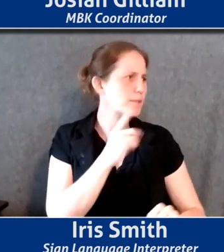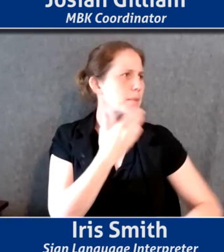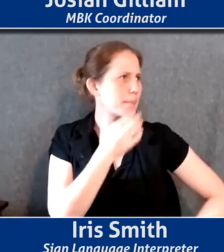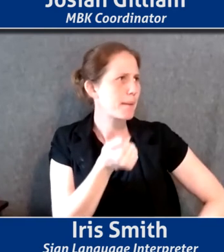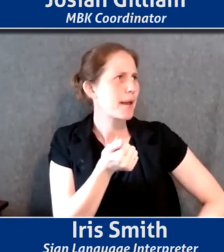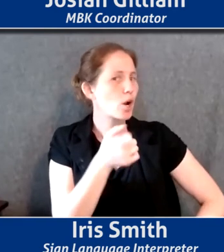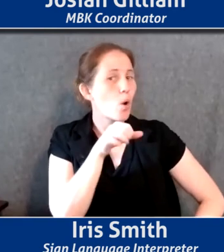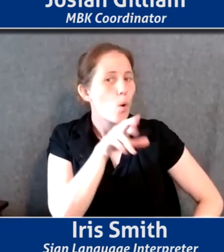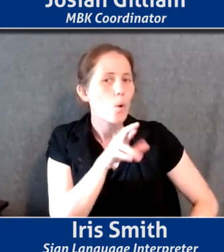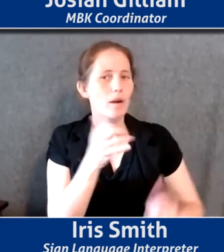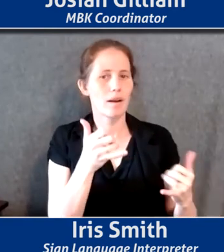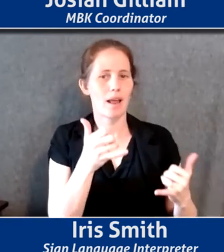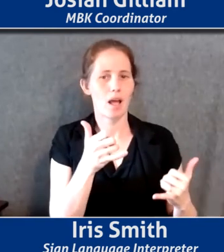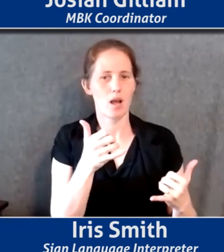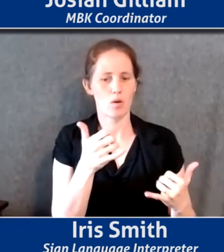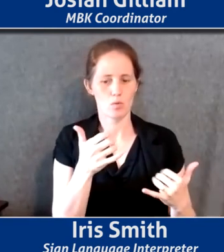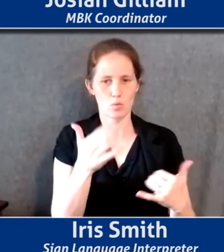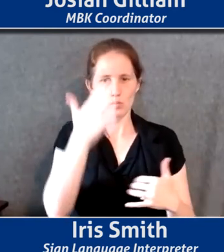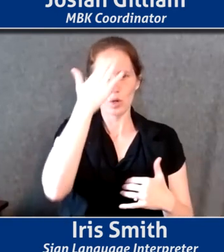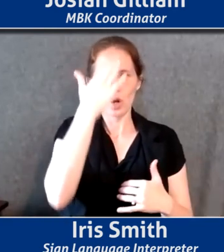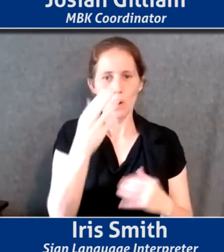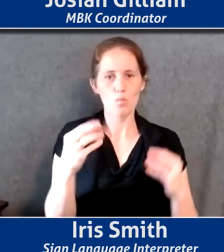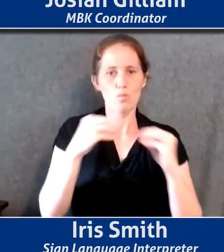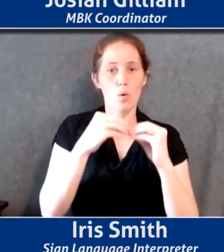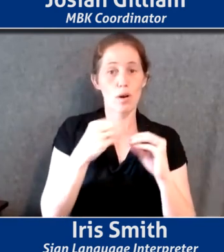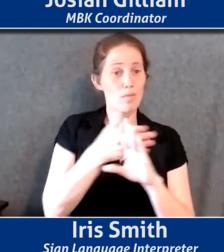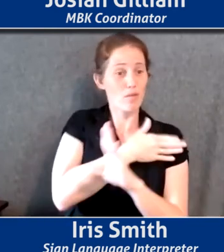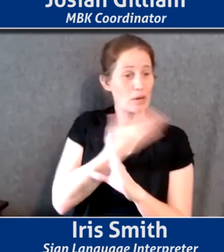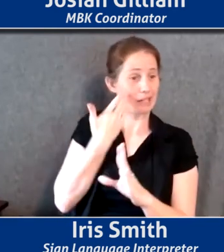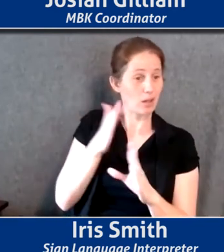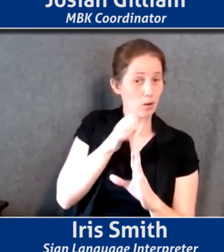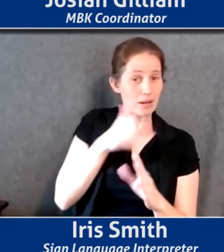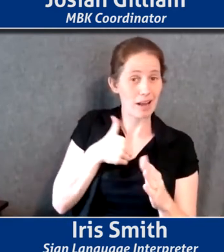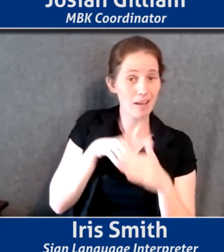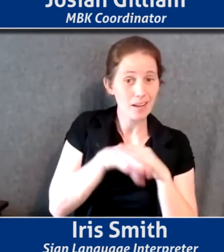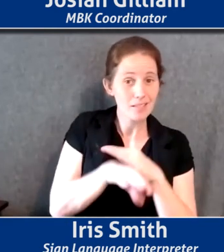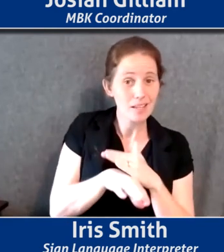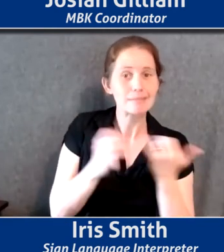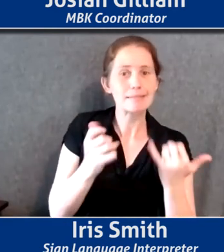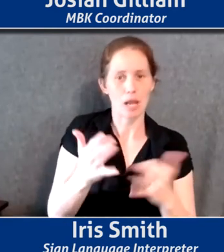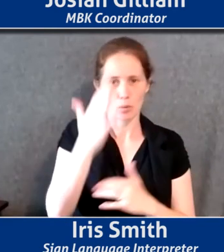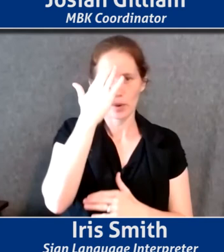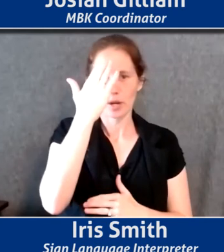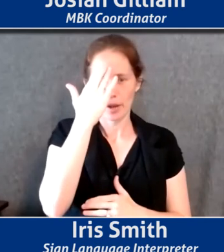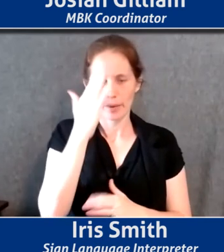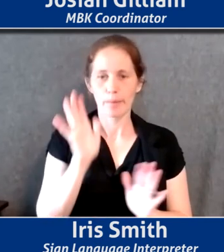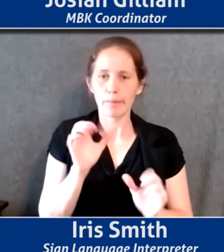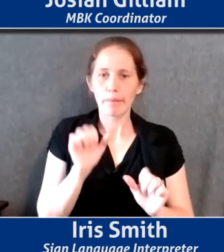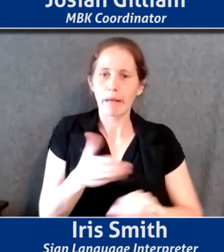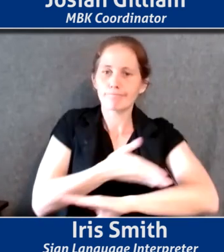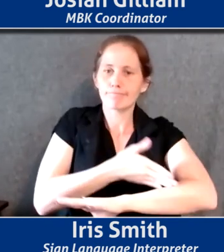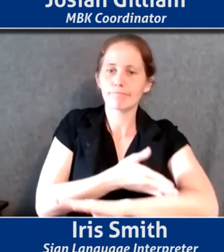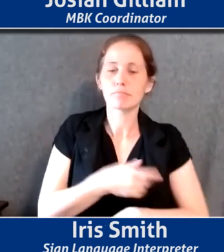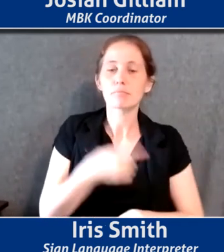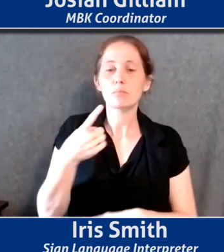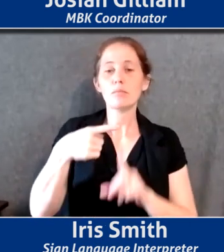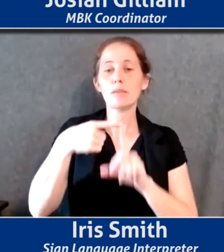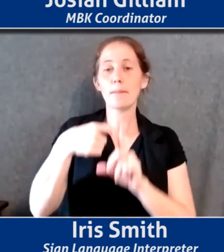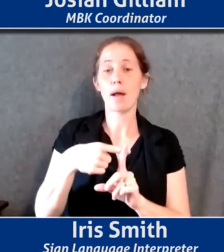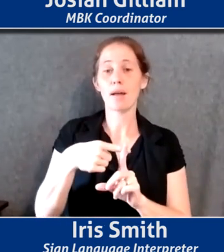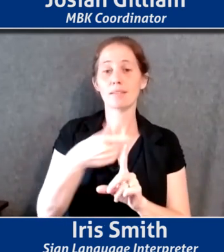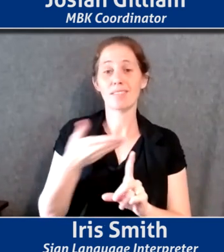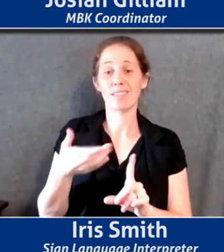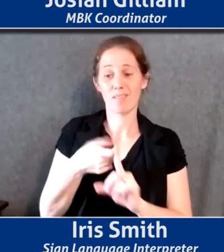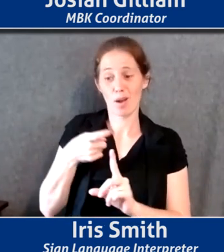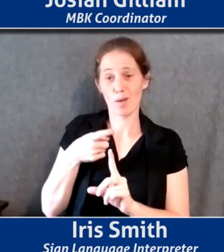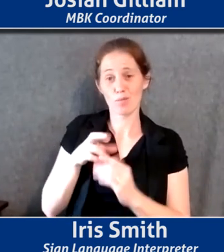Or now we have more information that we did not have access to. And the one really positive thing for me from the report,